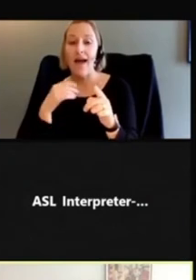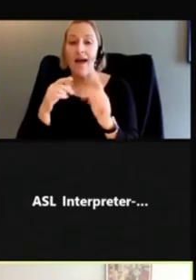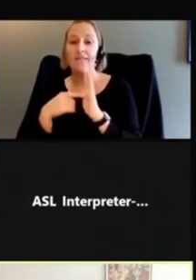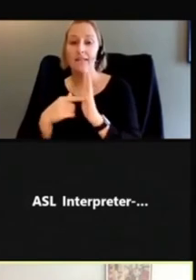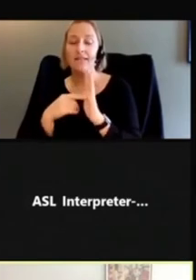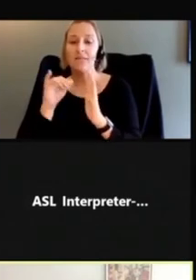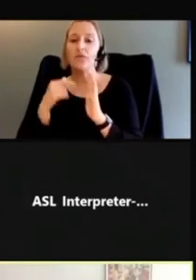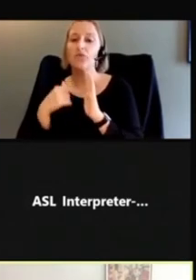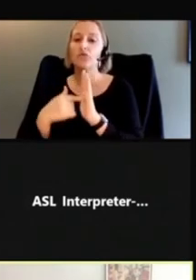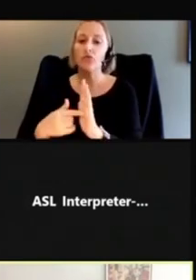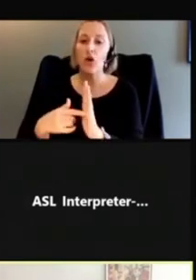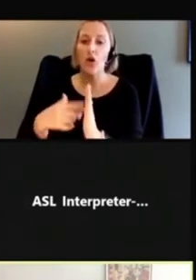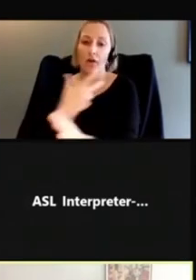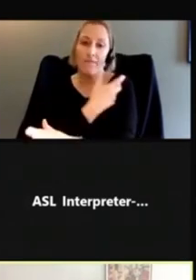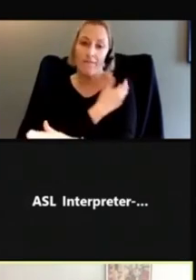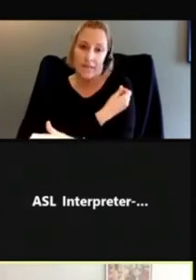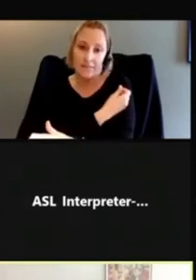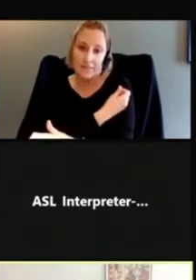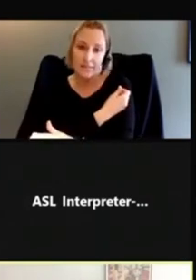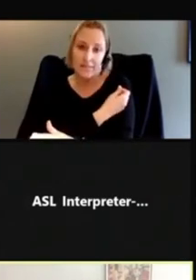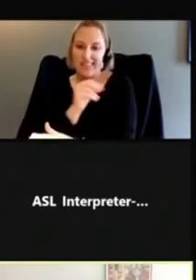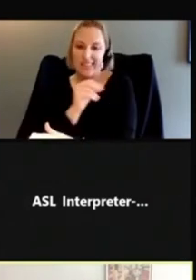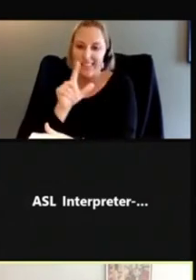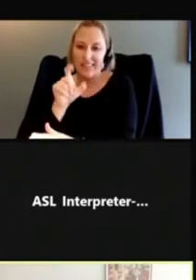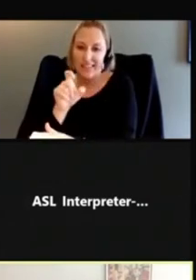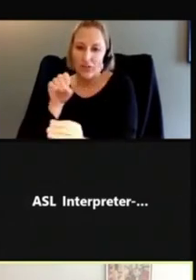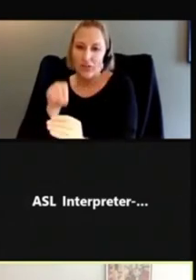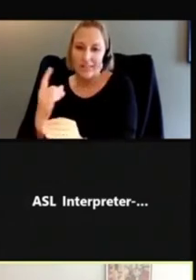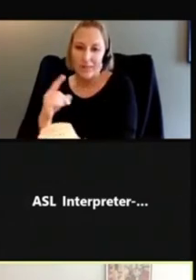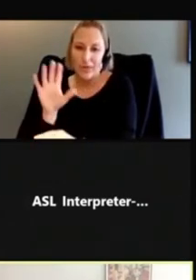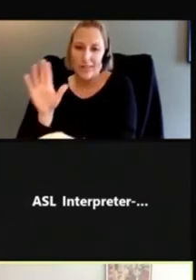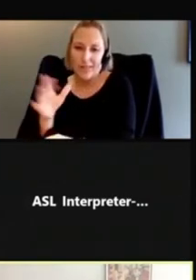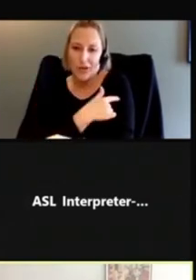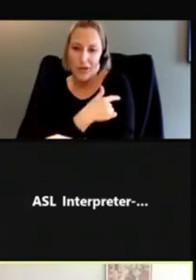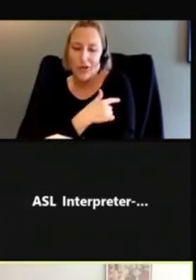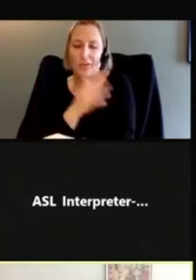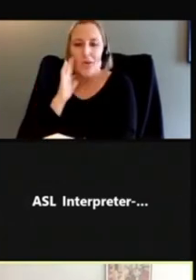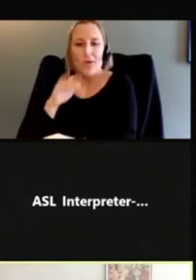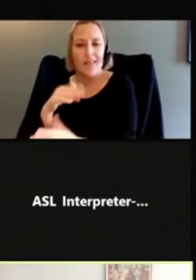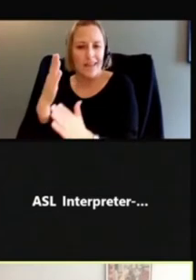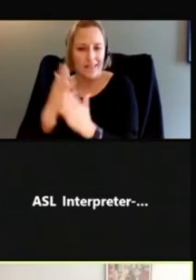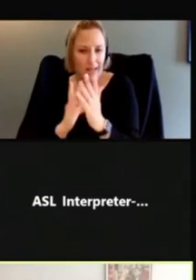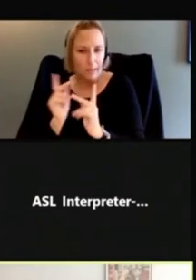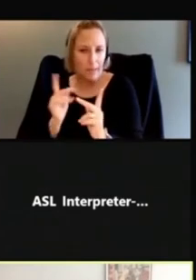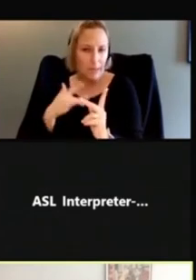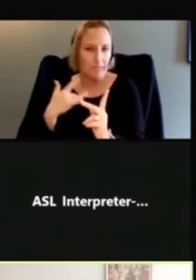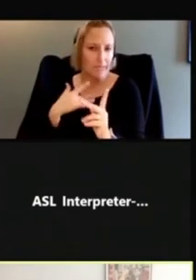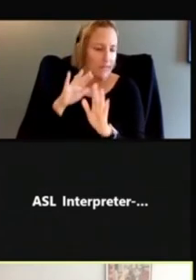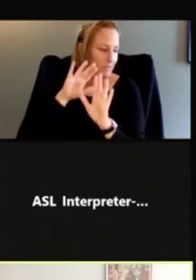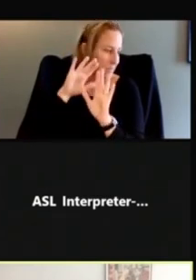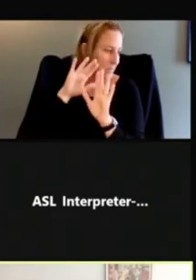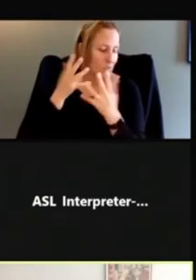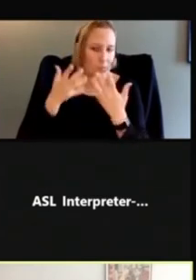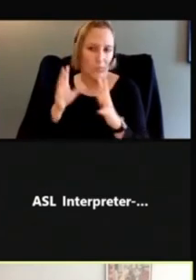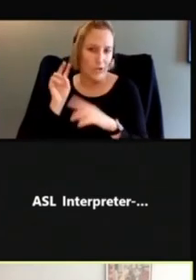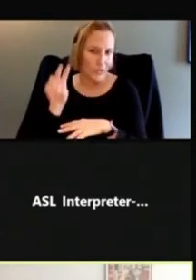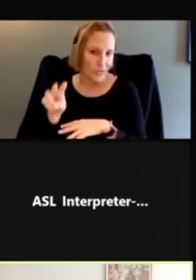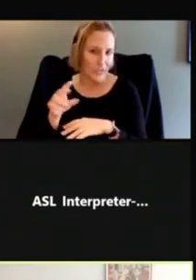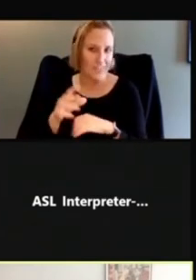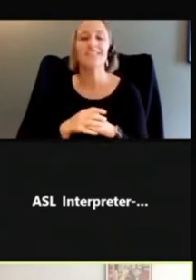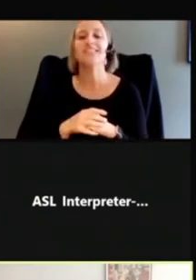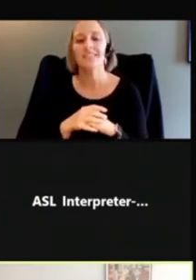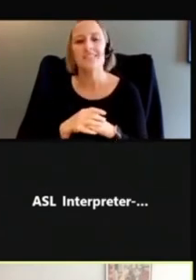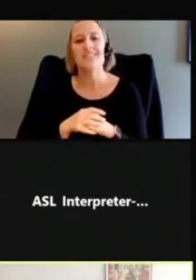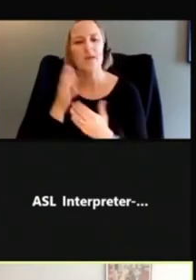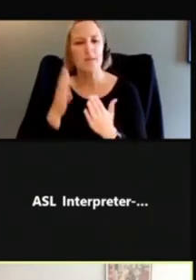but we have a needle going into someone's arm. And we know that some folks are a little wary of looking at needles, and that might